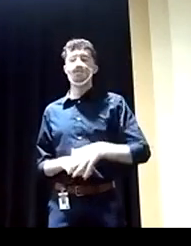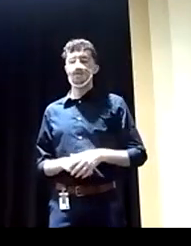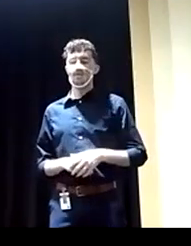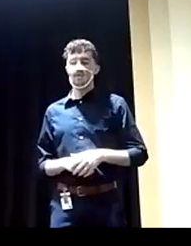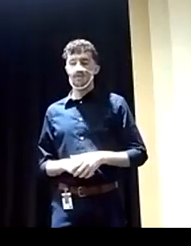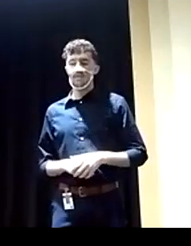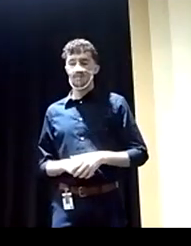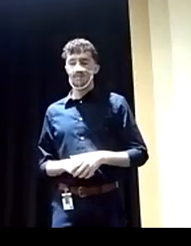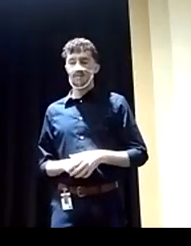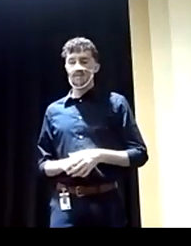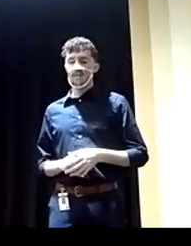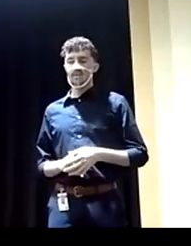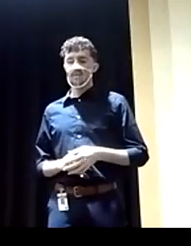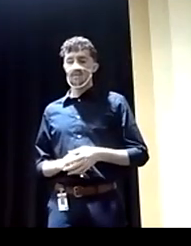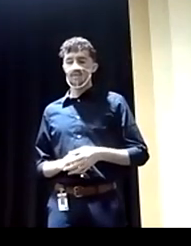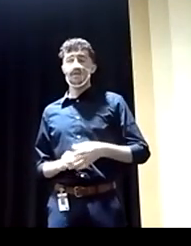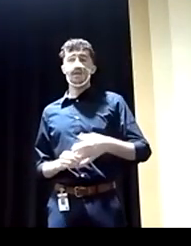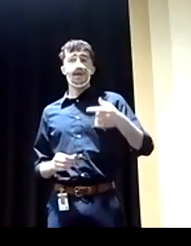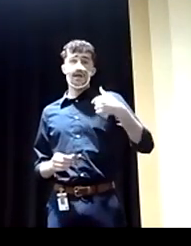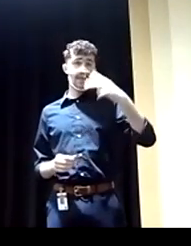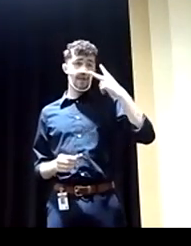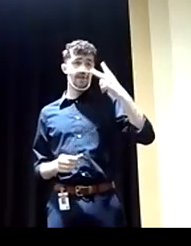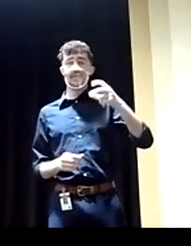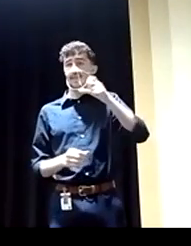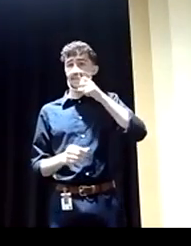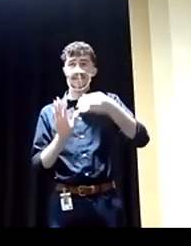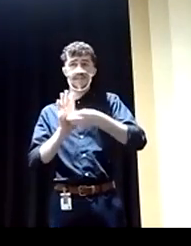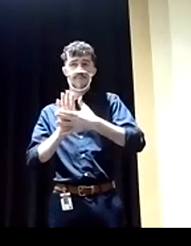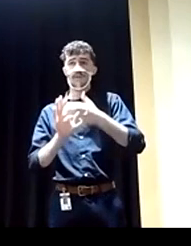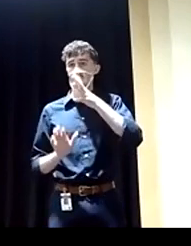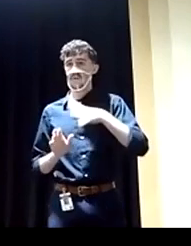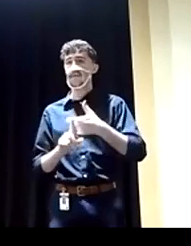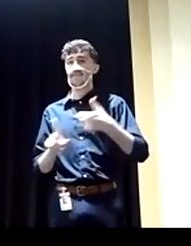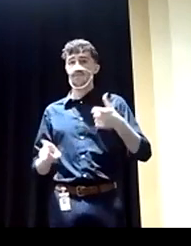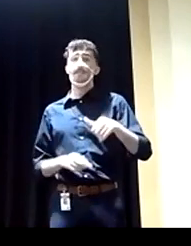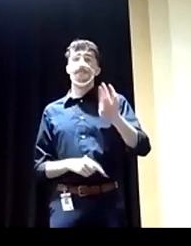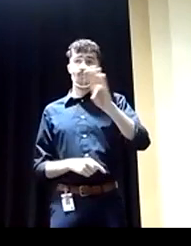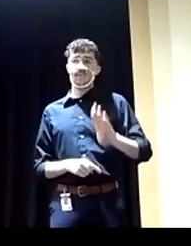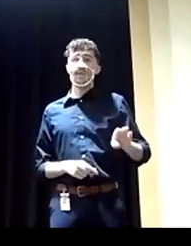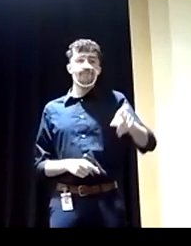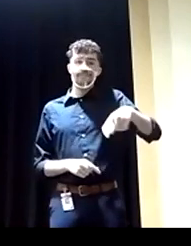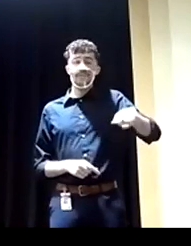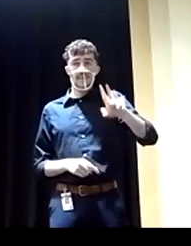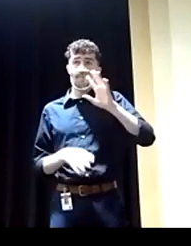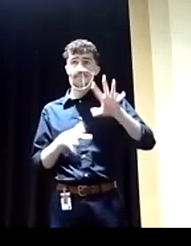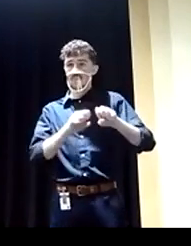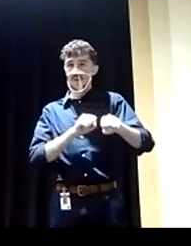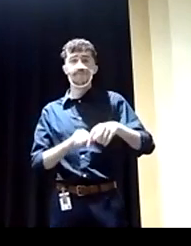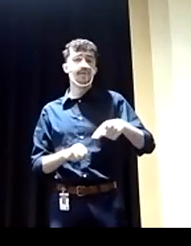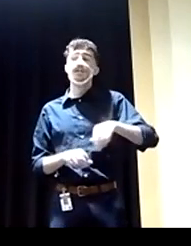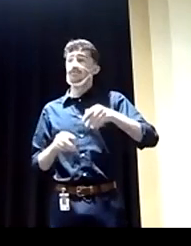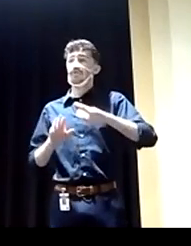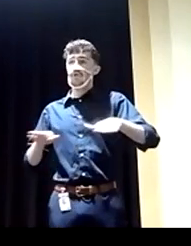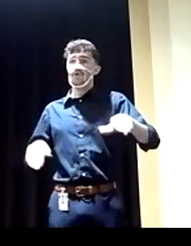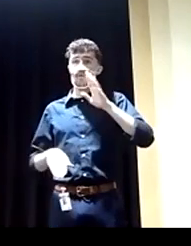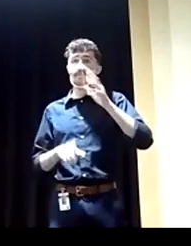undocumented women from Brazil were being raped, domestic violence, their children were being abused. I